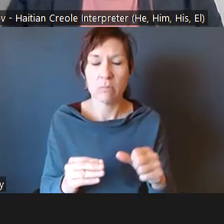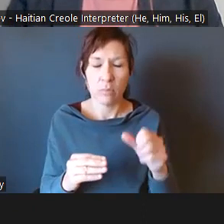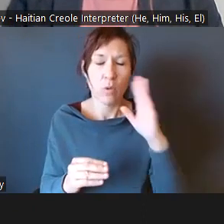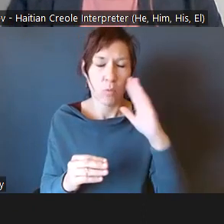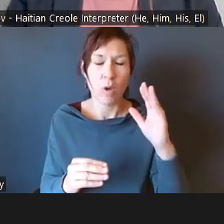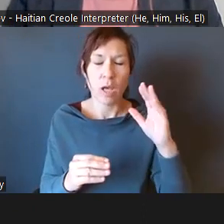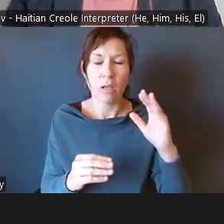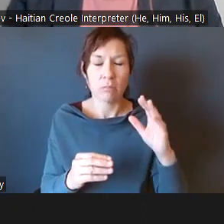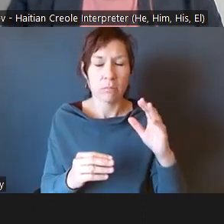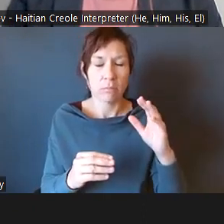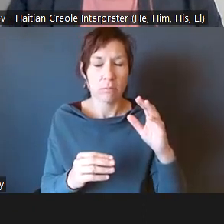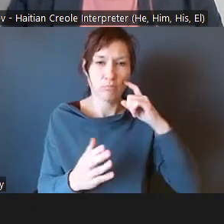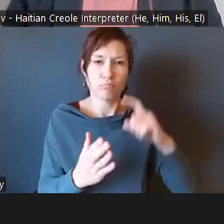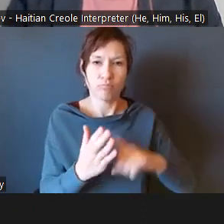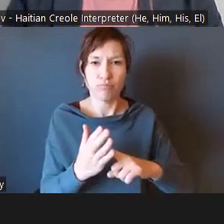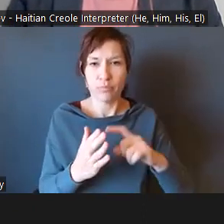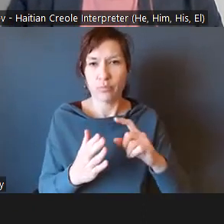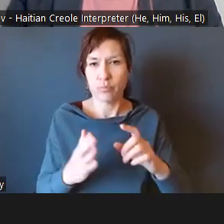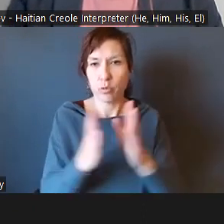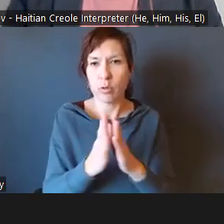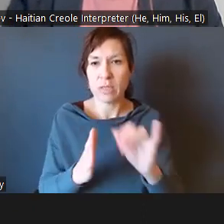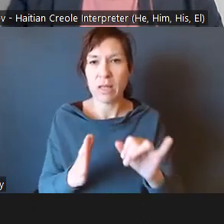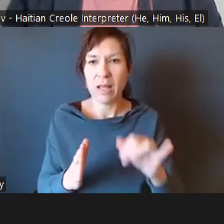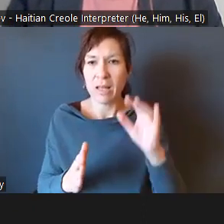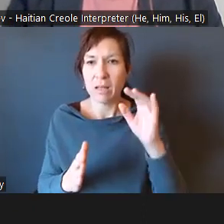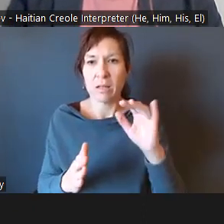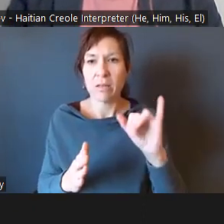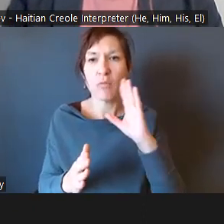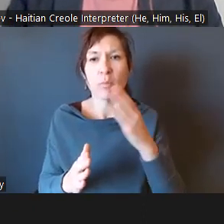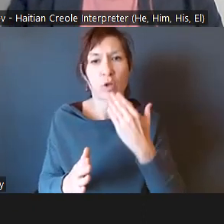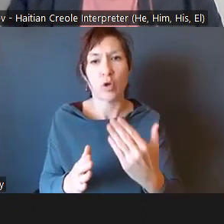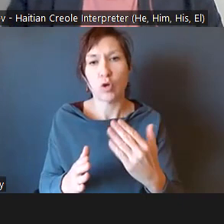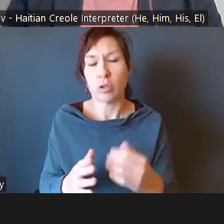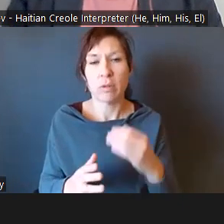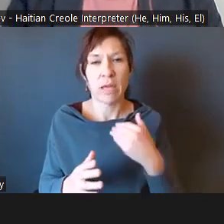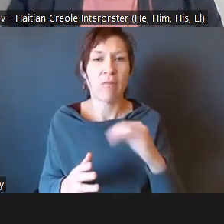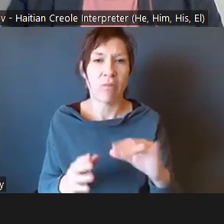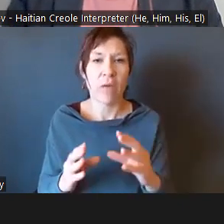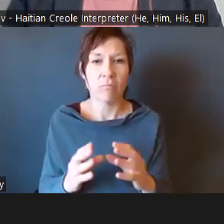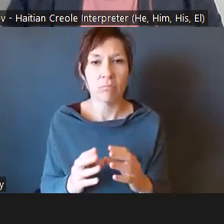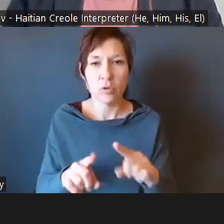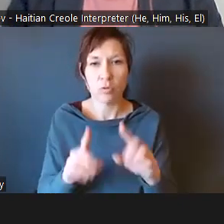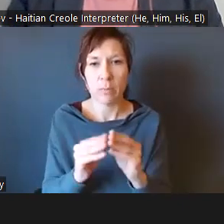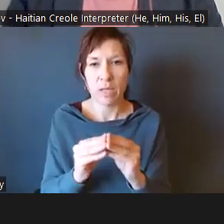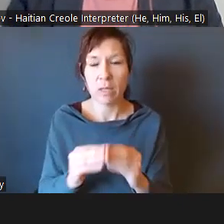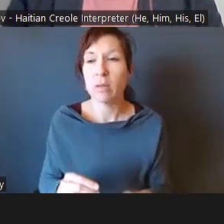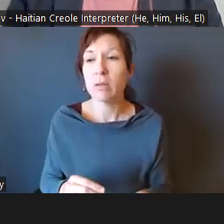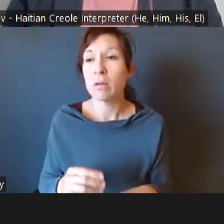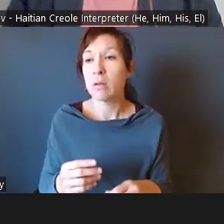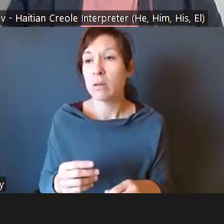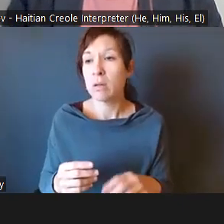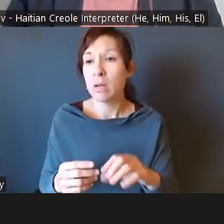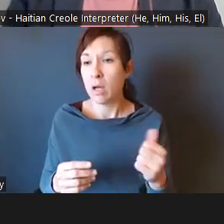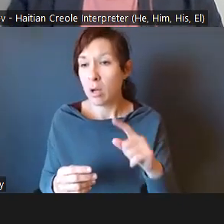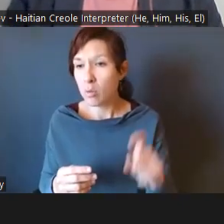request to do that, I think that would be very productive and enlightening meeting. And then we have a question from